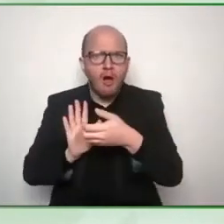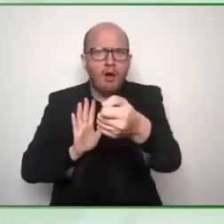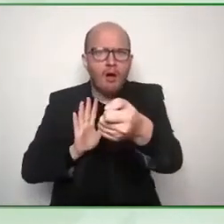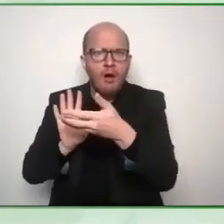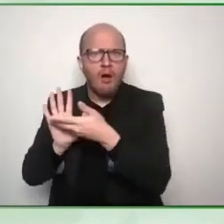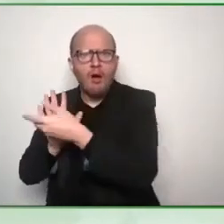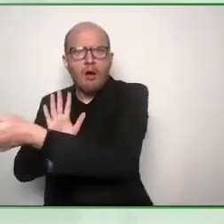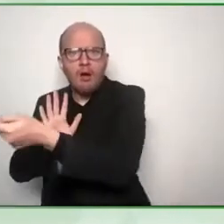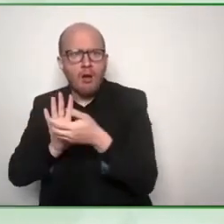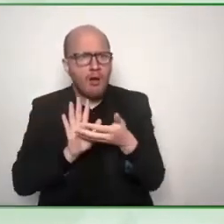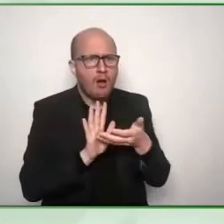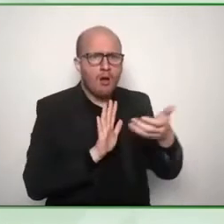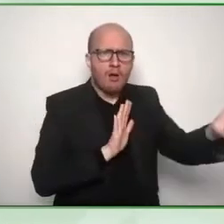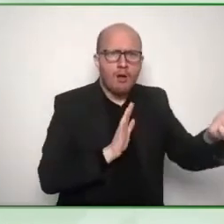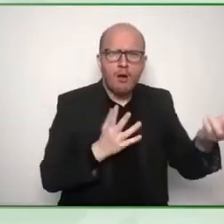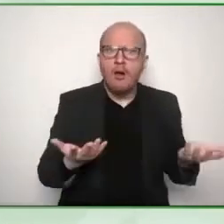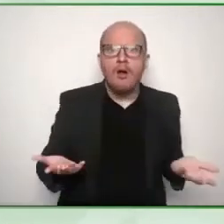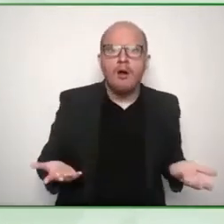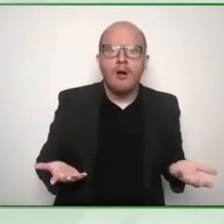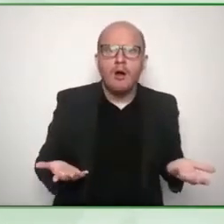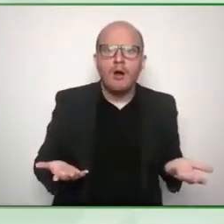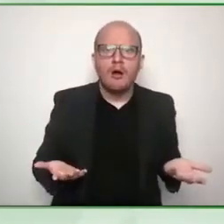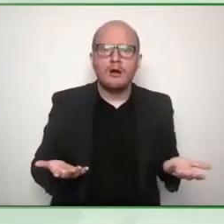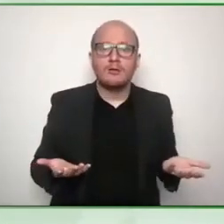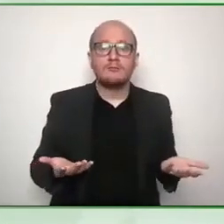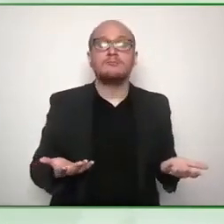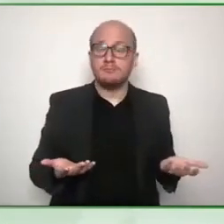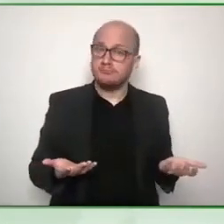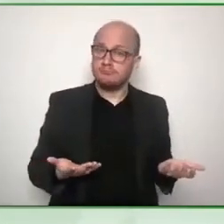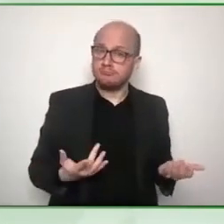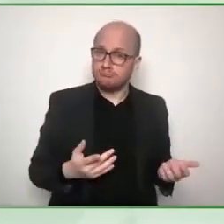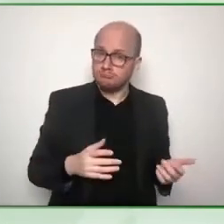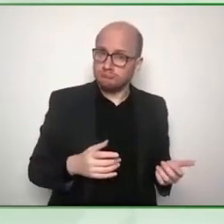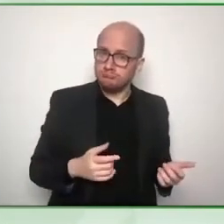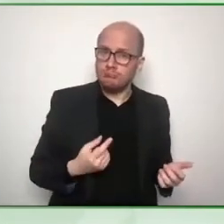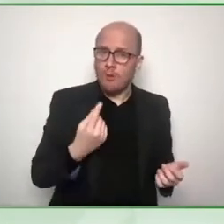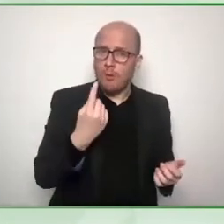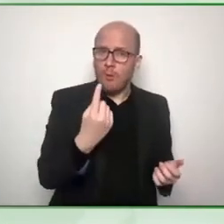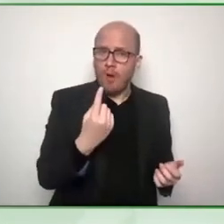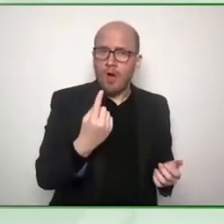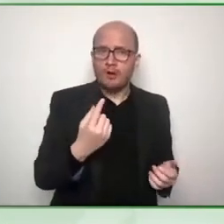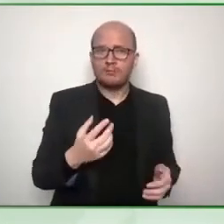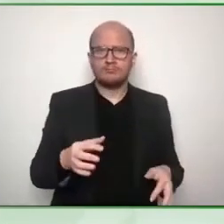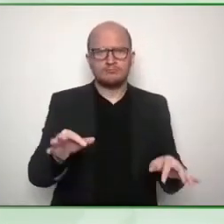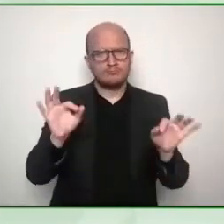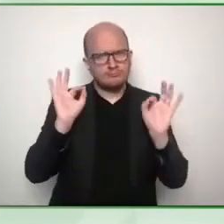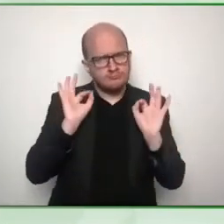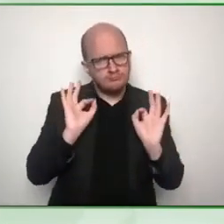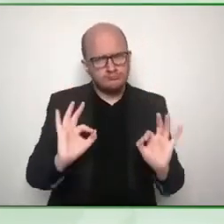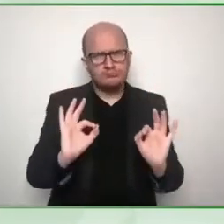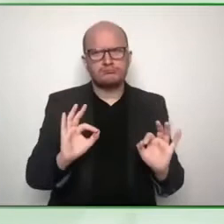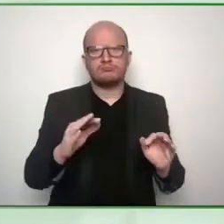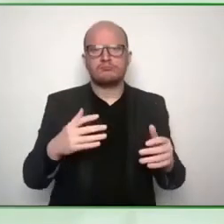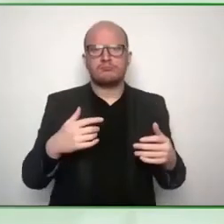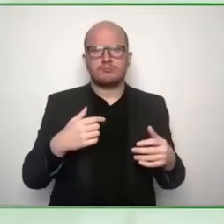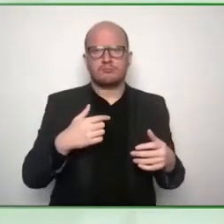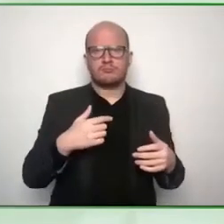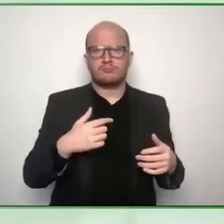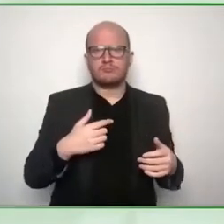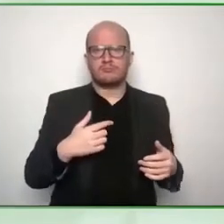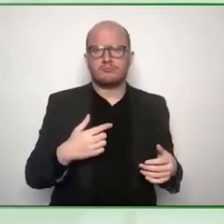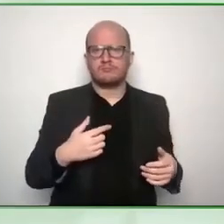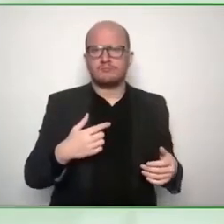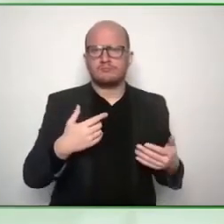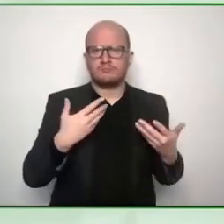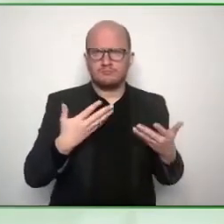certainly um one of the ones we're most proud of is um and as i said we've worked a lot with uh various uh levels of the